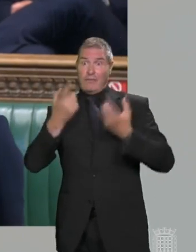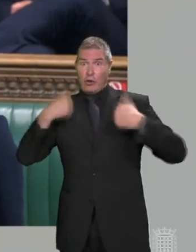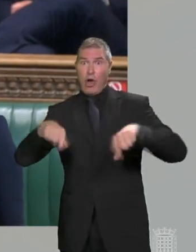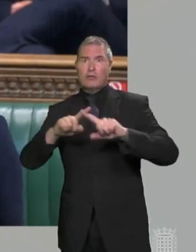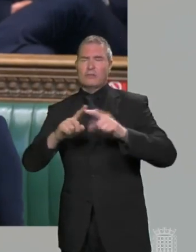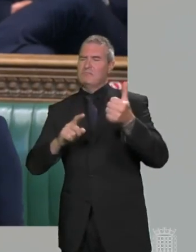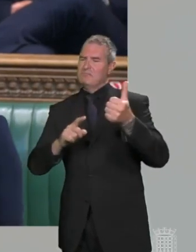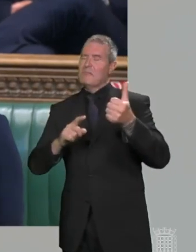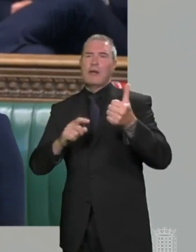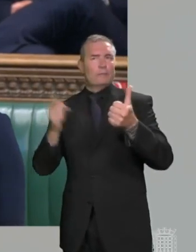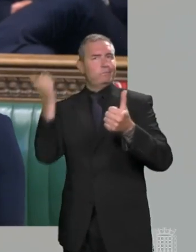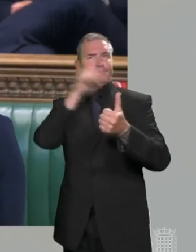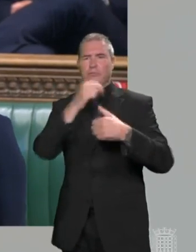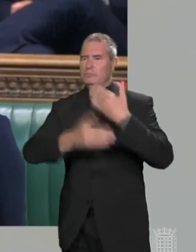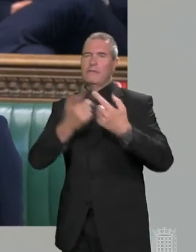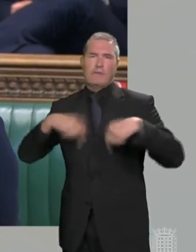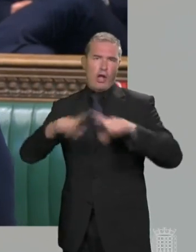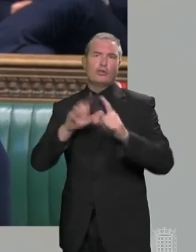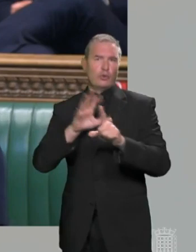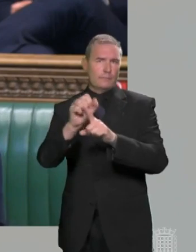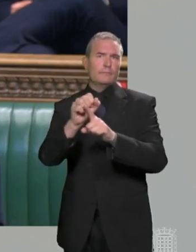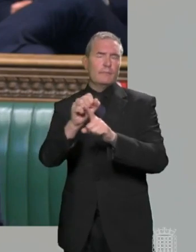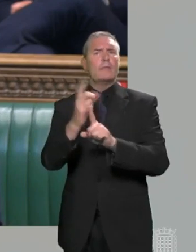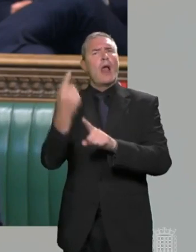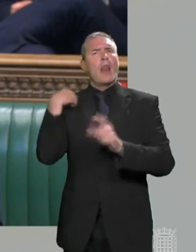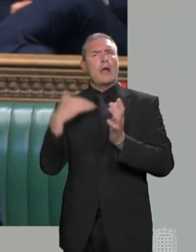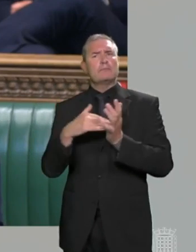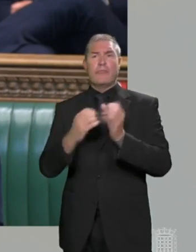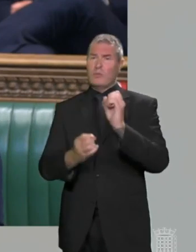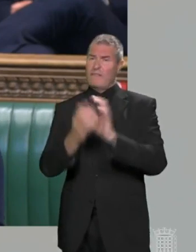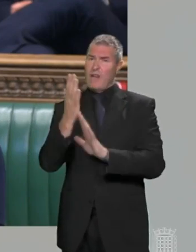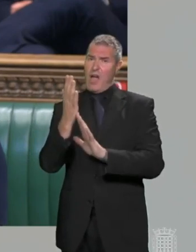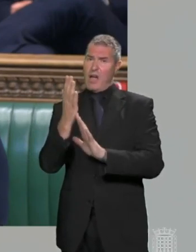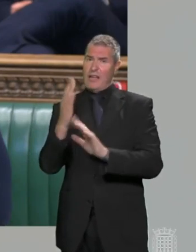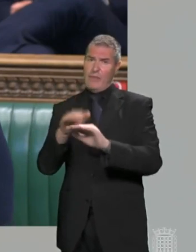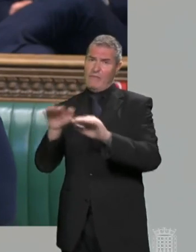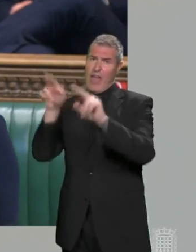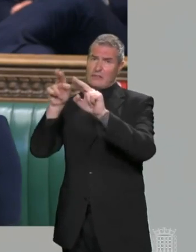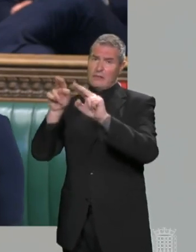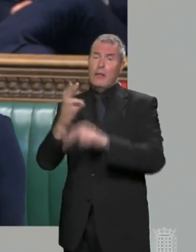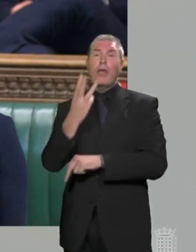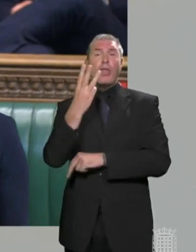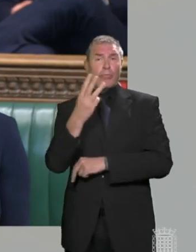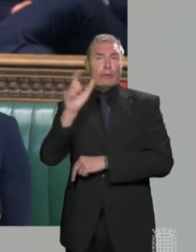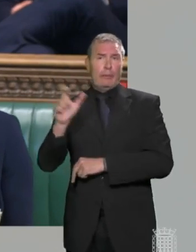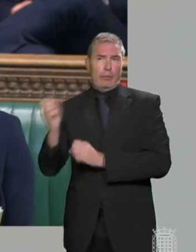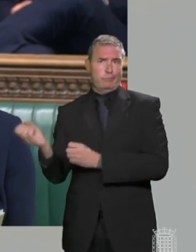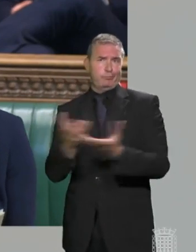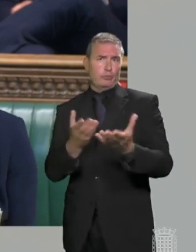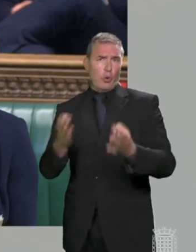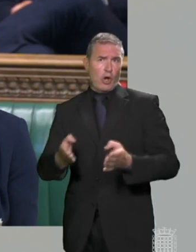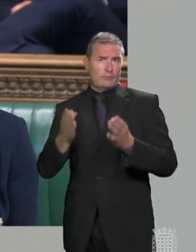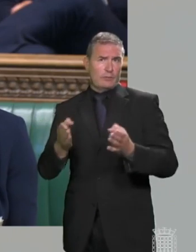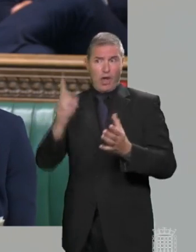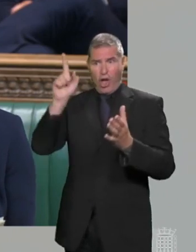far beyond this place. Mr Speaker, last month, a fire in an East London block of flats caused three people to be hospitalised and